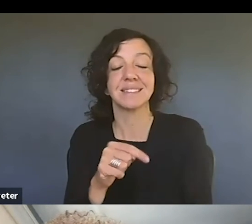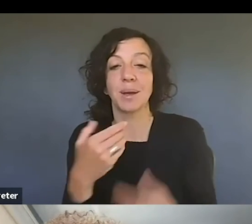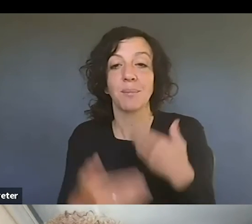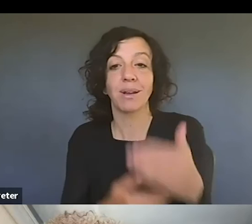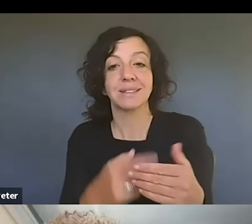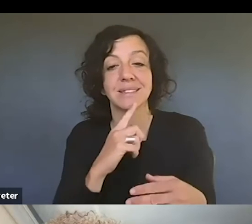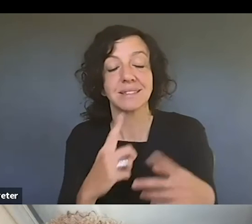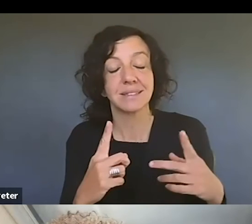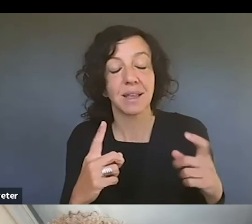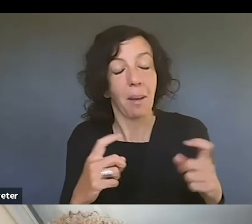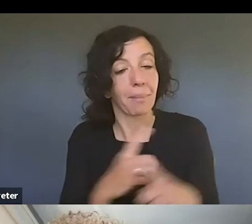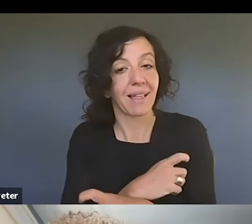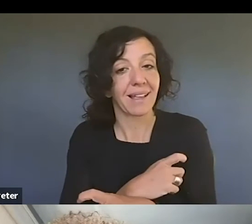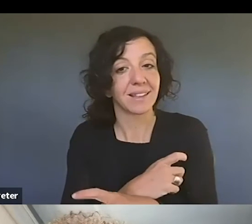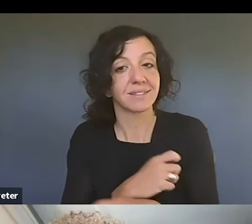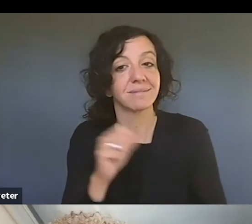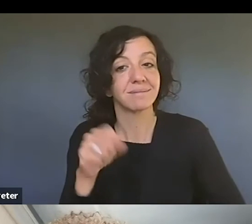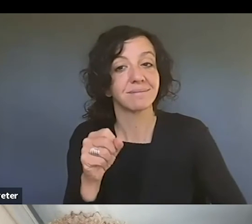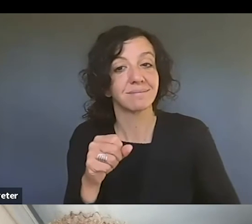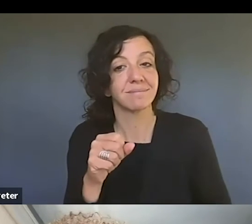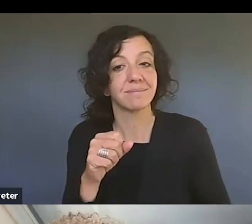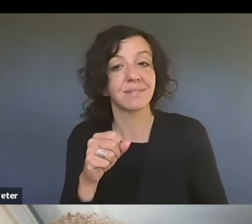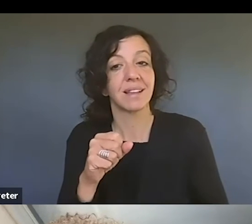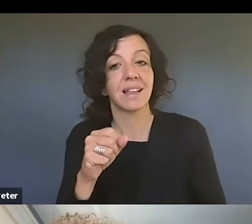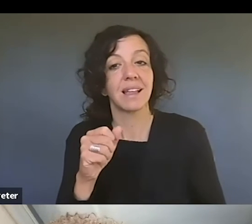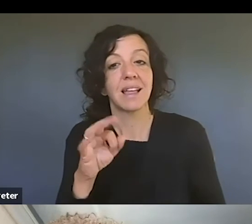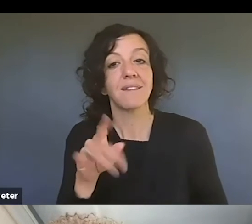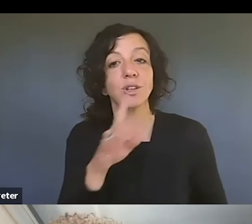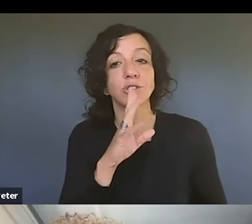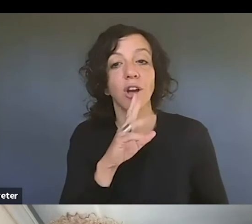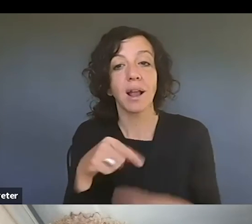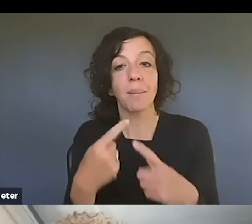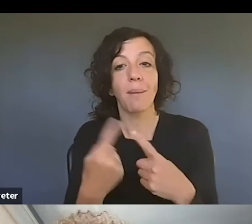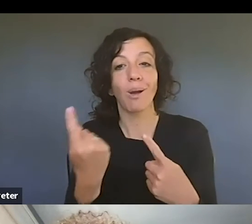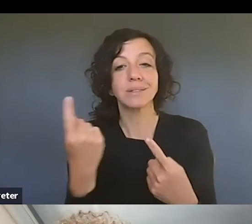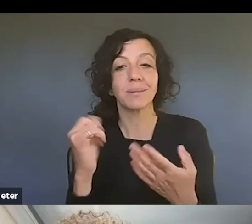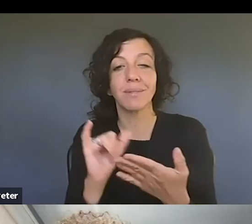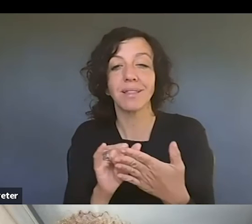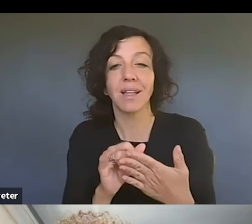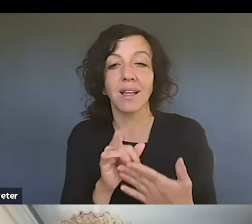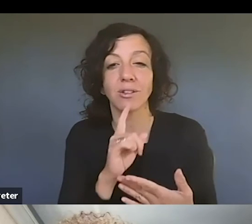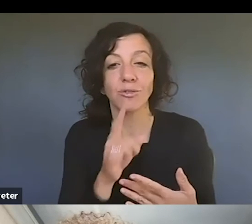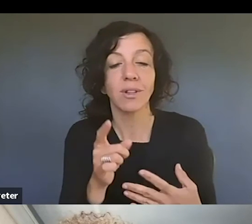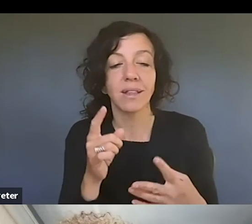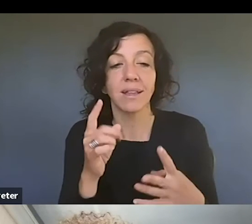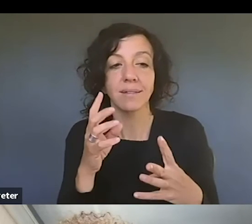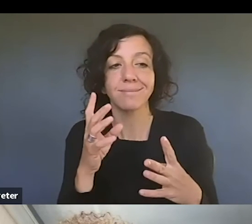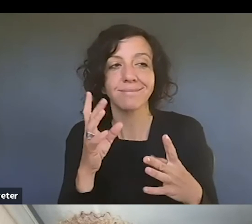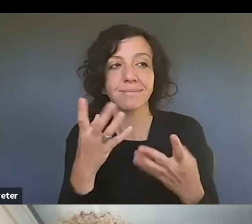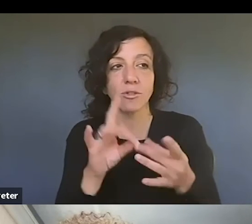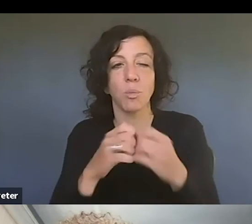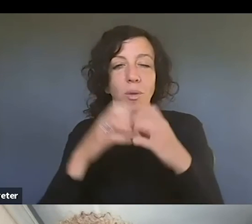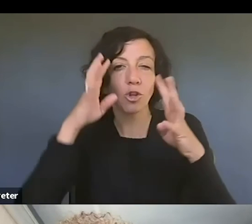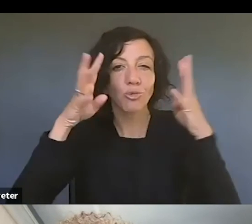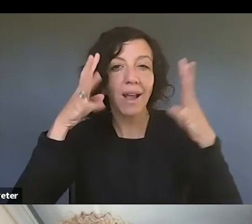hand, um, if you're talking about something that's a very, that it's, that's a creative work. On the